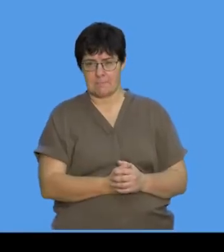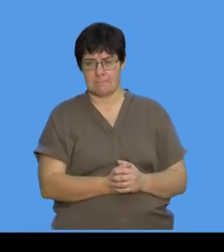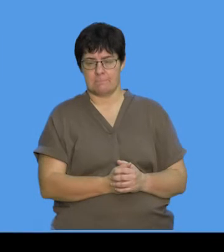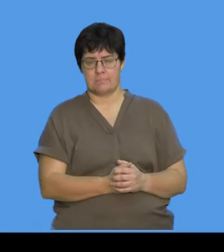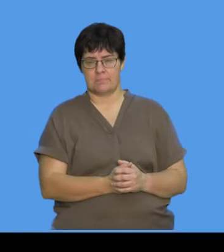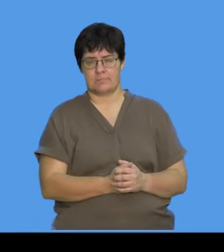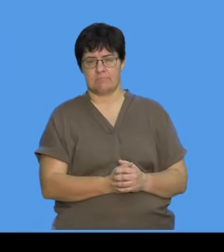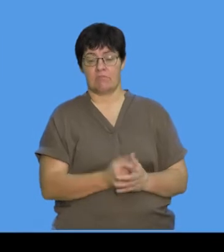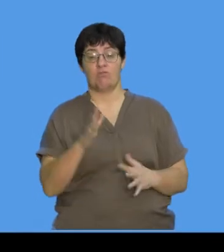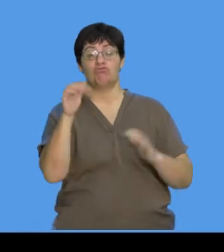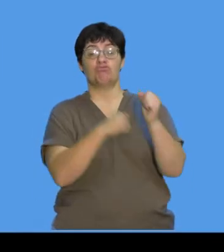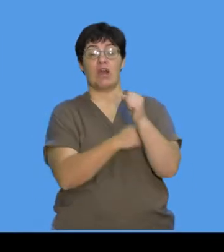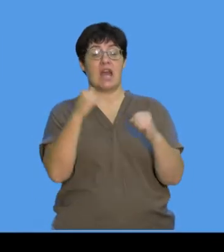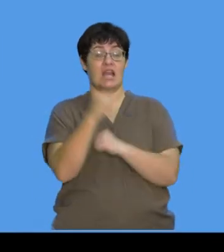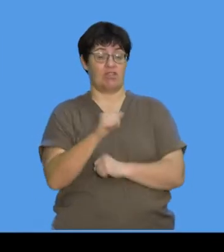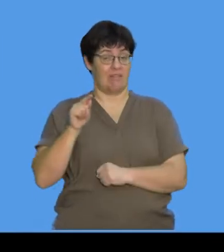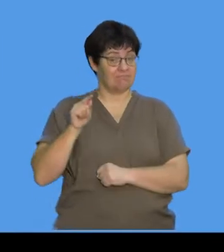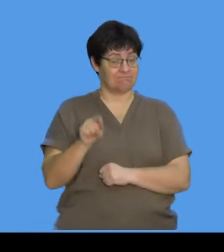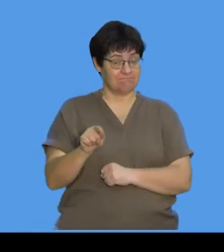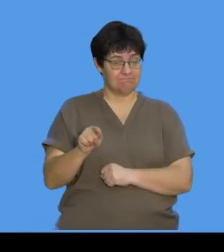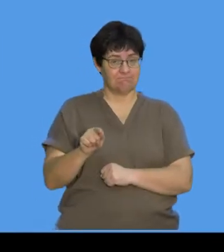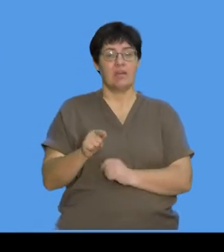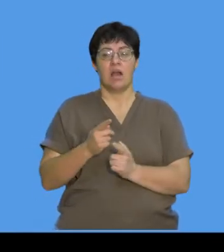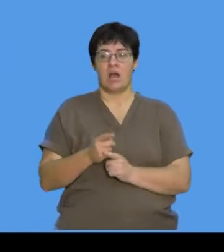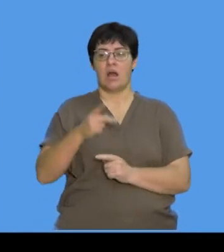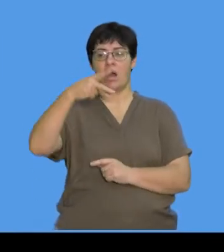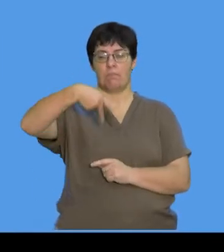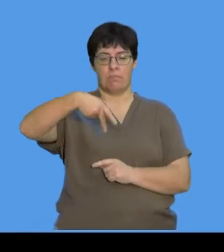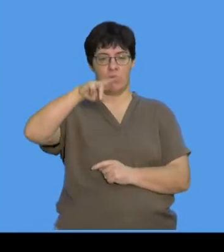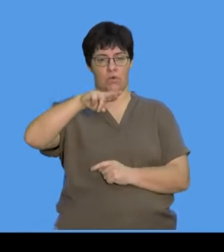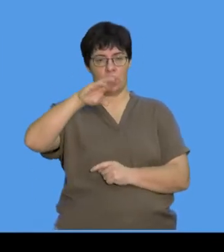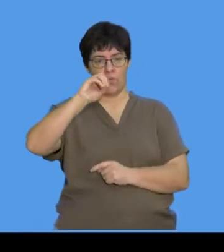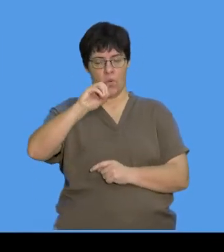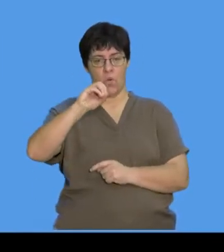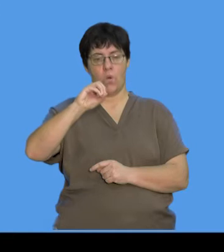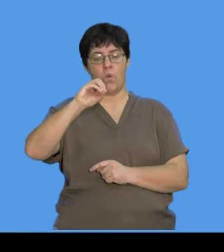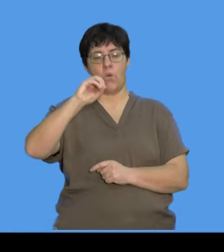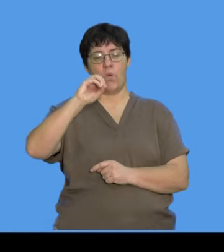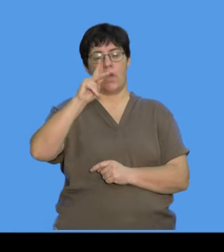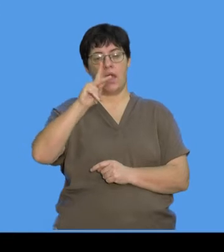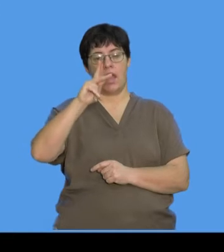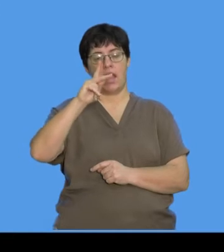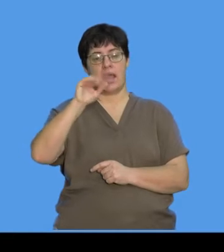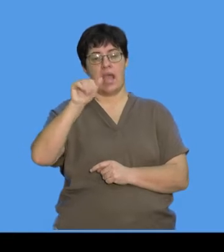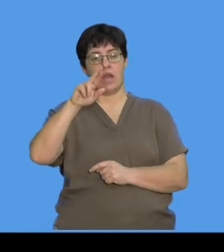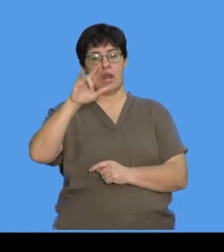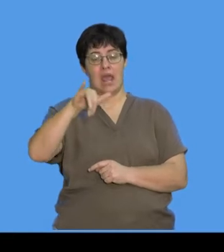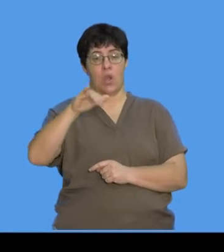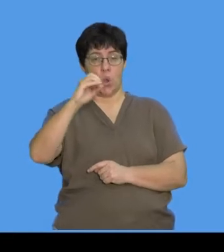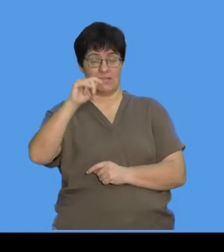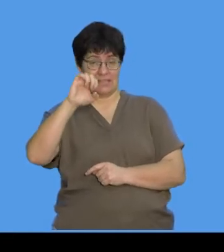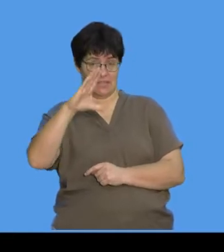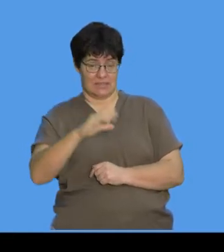So when it comes to the structure, as I said, it's prokaryotic, and what it has, it's got three